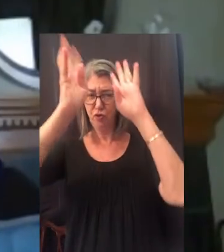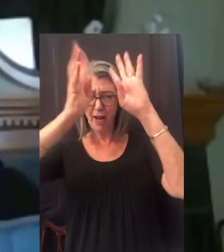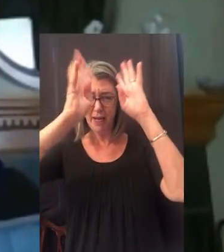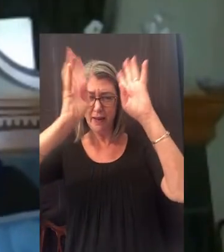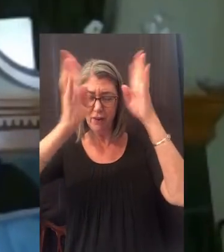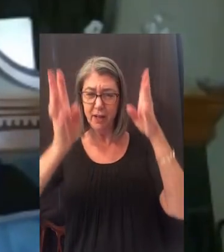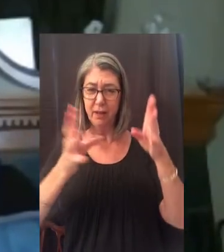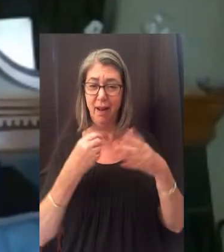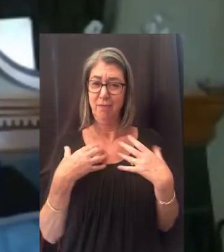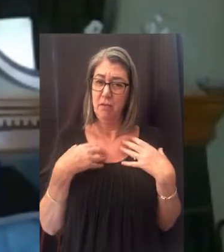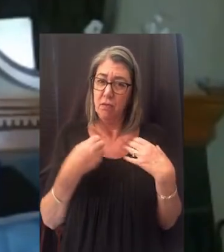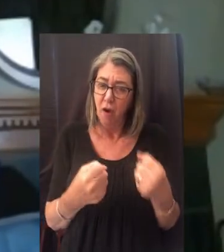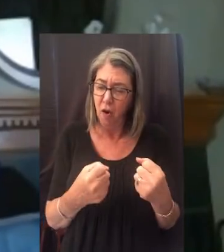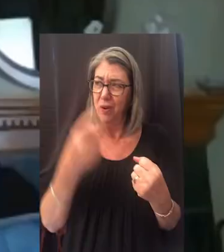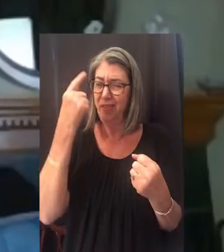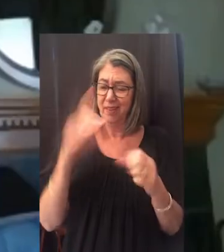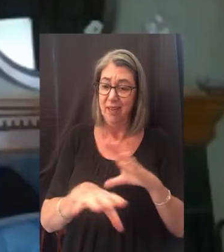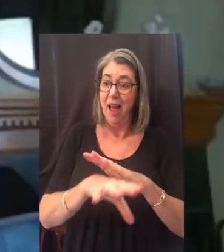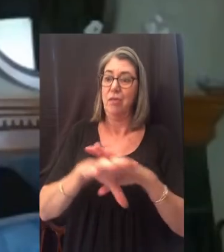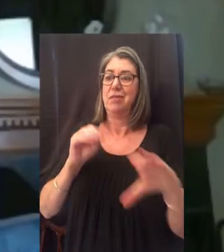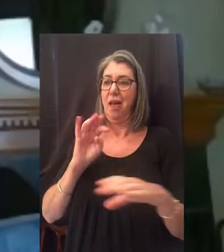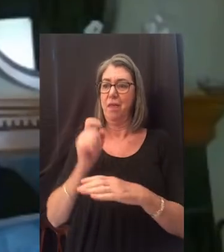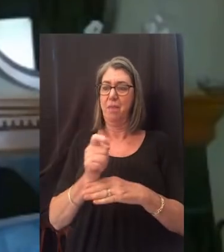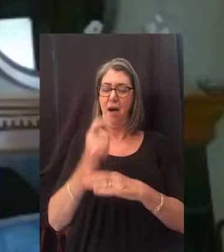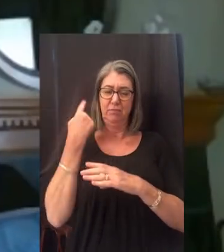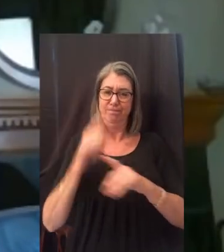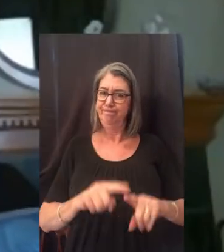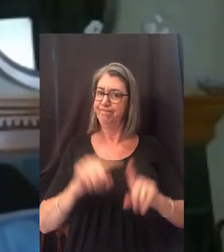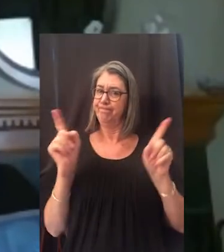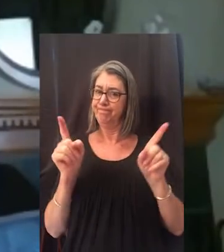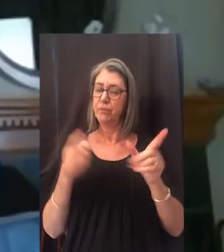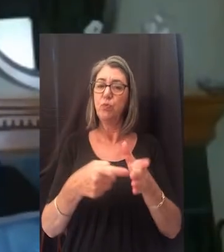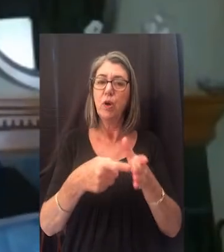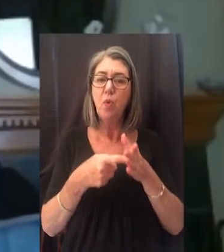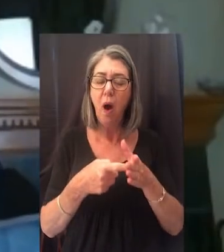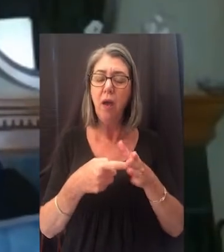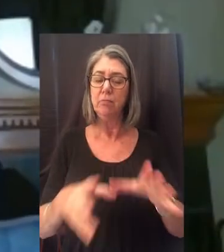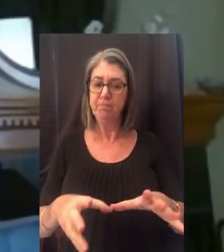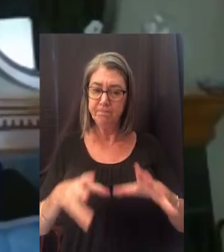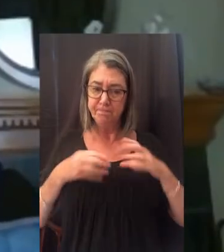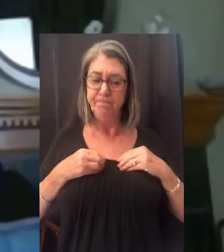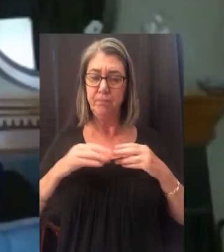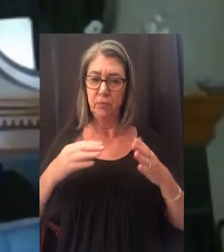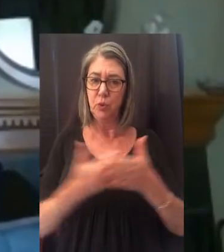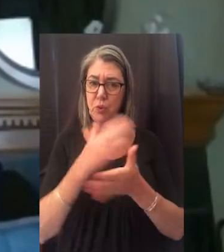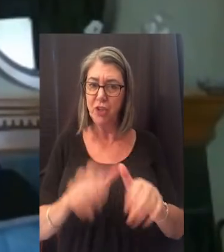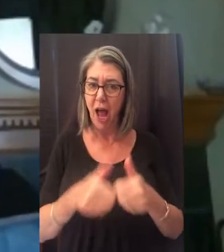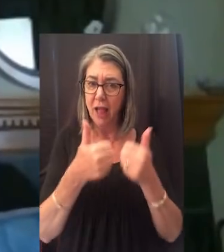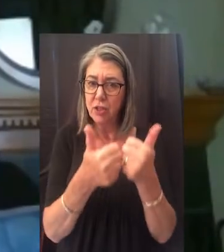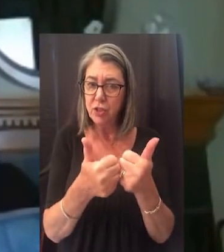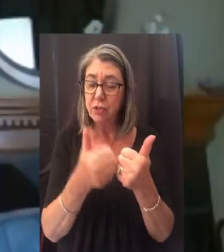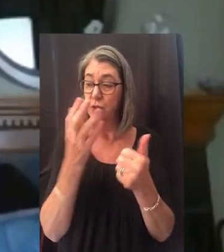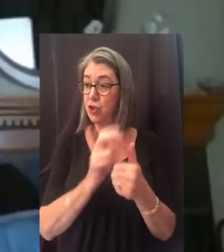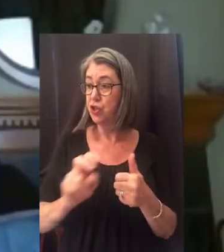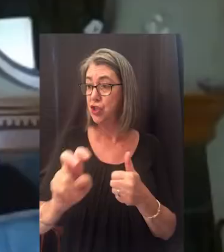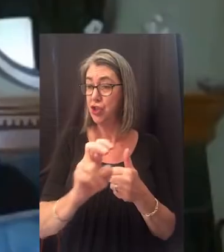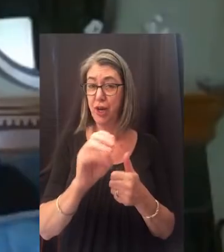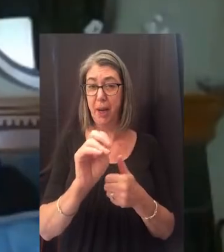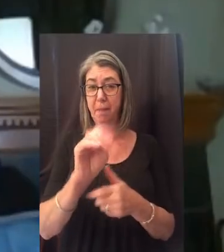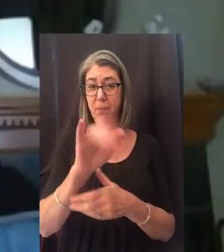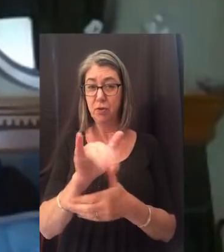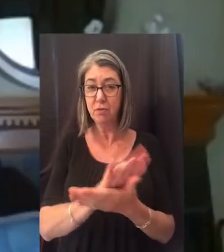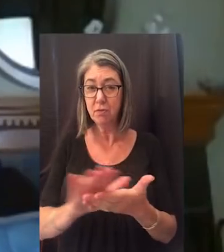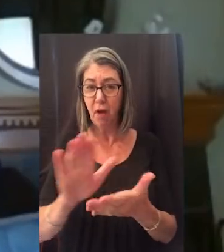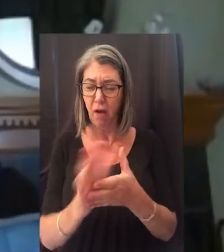creativity, and the courage to think outside the box. They require taking on new challenges. Your journey at